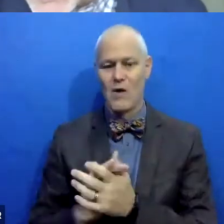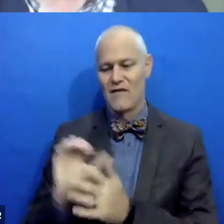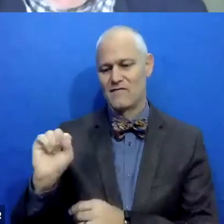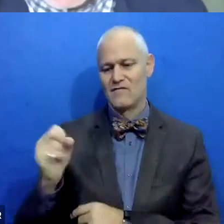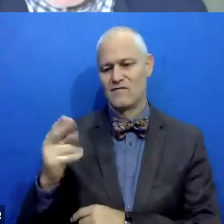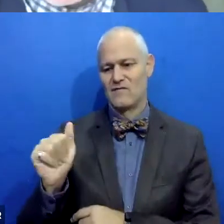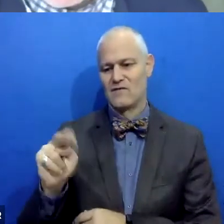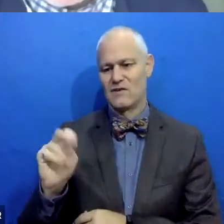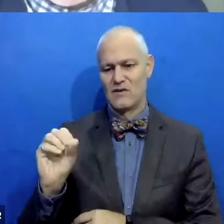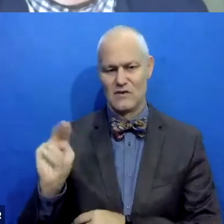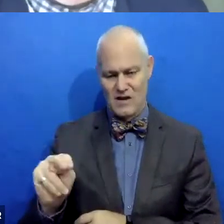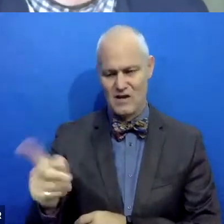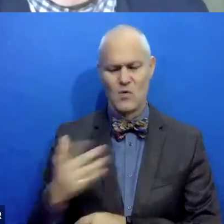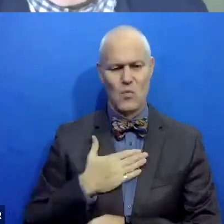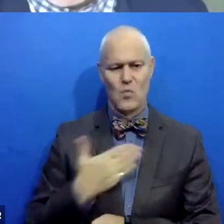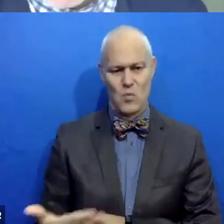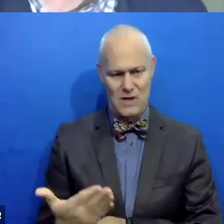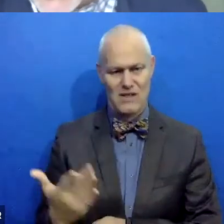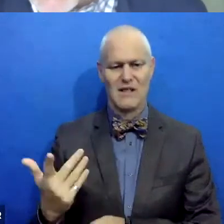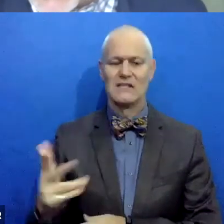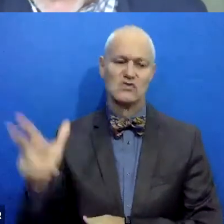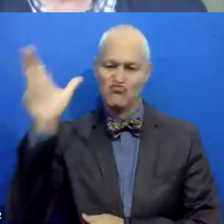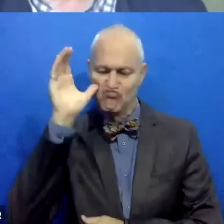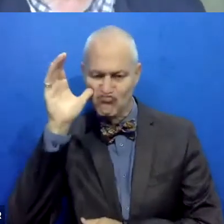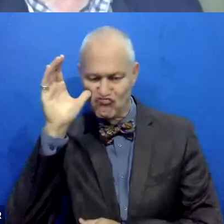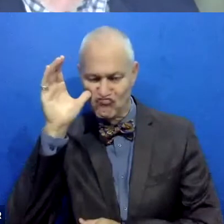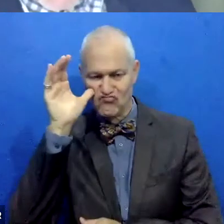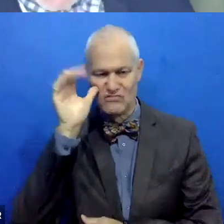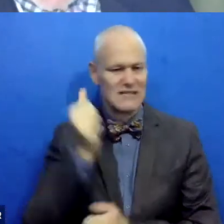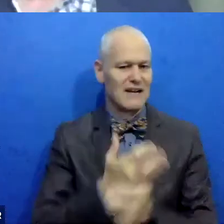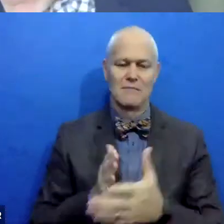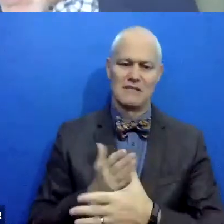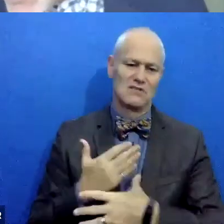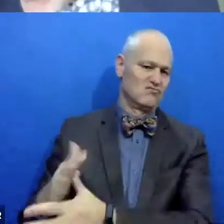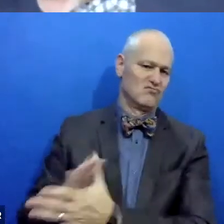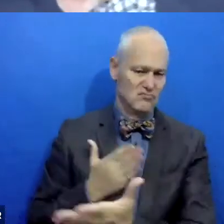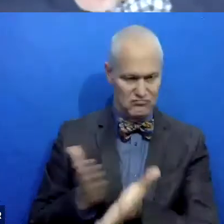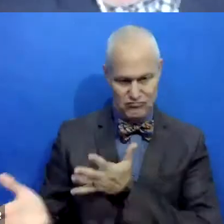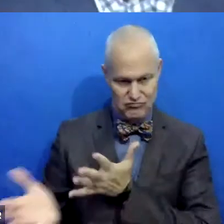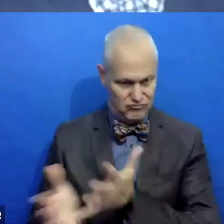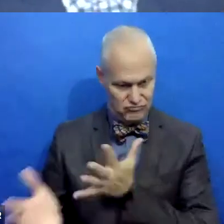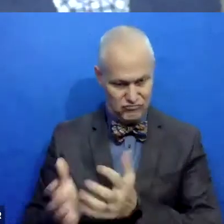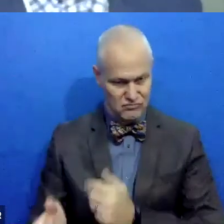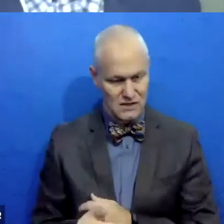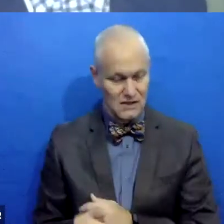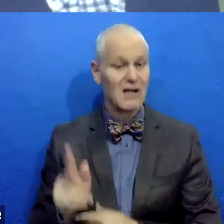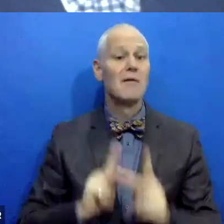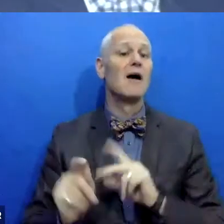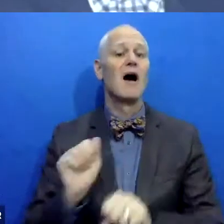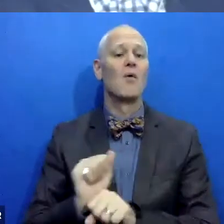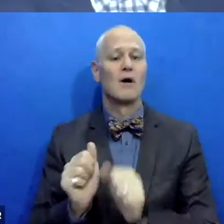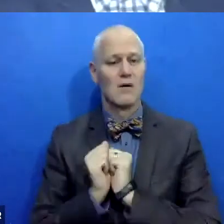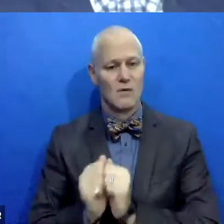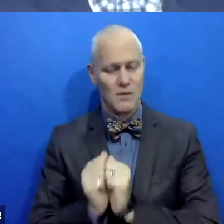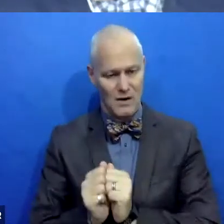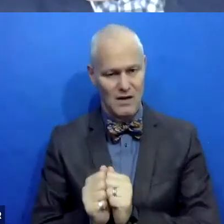um, is always willing to listen to anything I have to share, and, uh, the folks I work directly with and